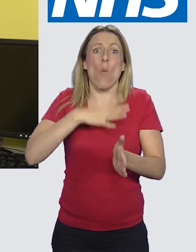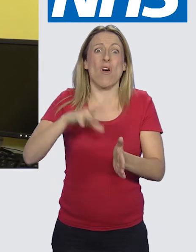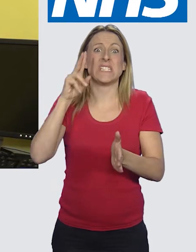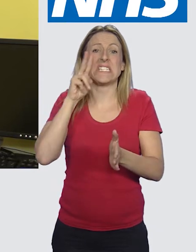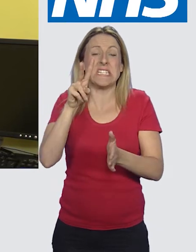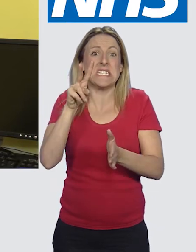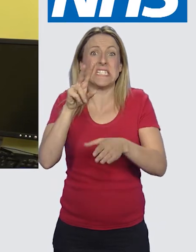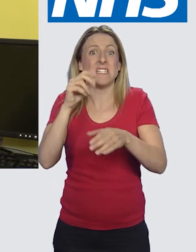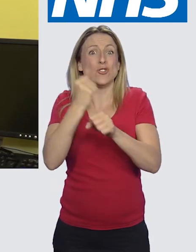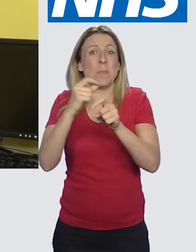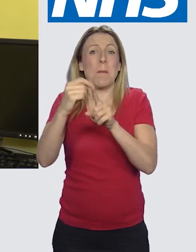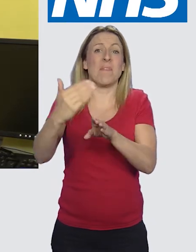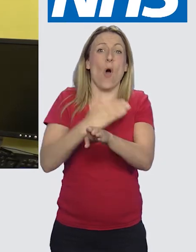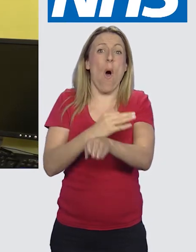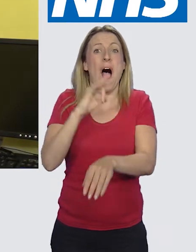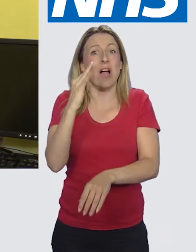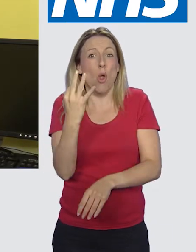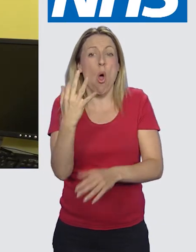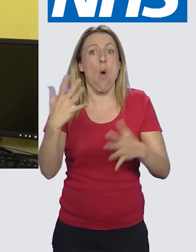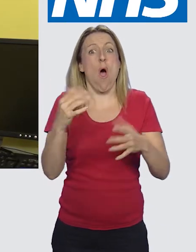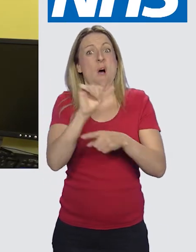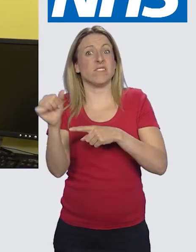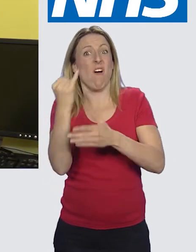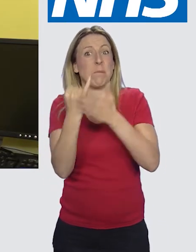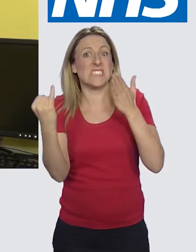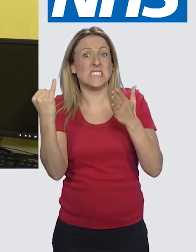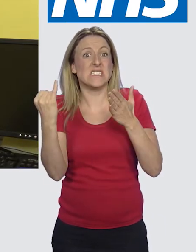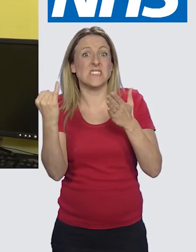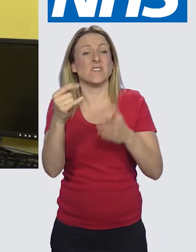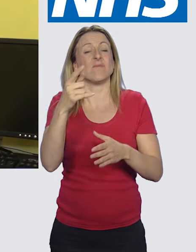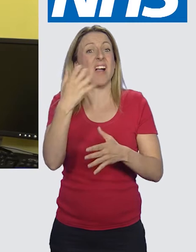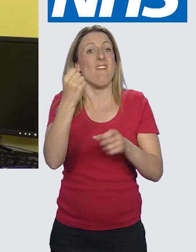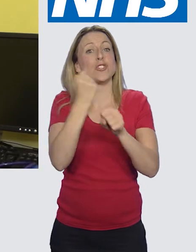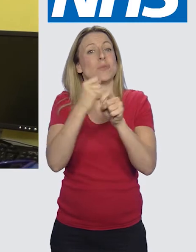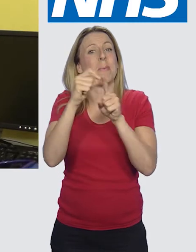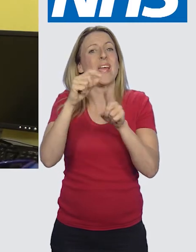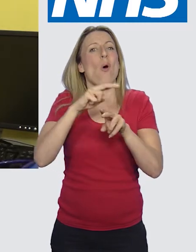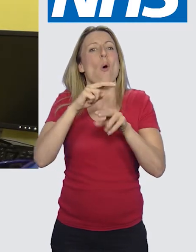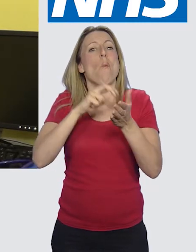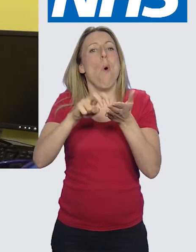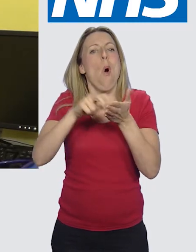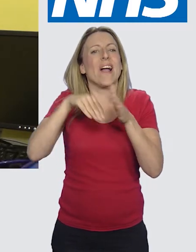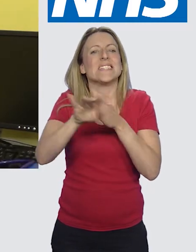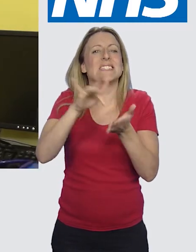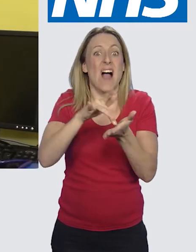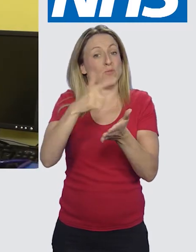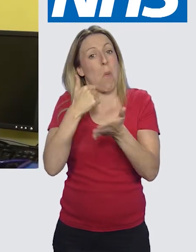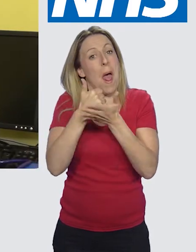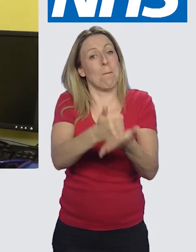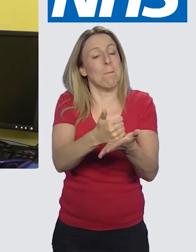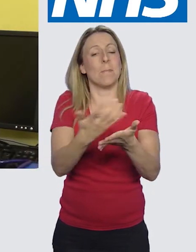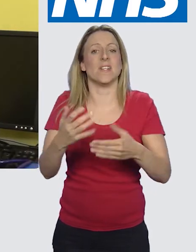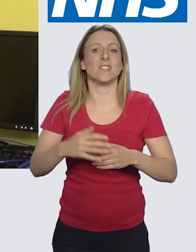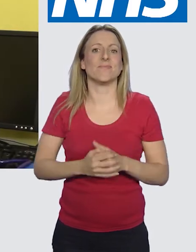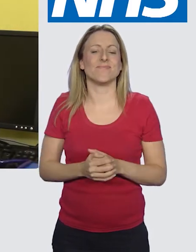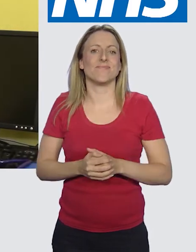with a booked appointment. If you feel that you need to see a GP outside of these hours, there are GPs who work in out of hours clinics and